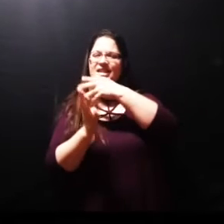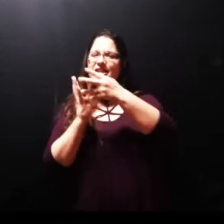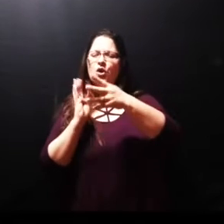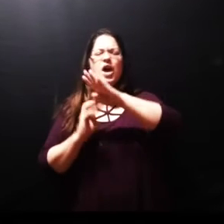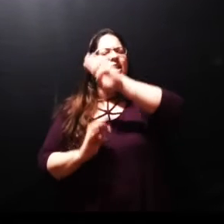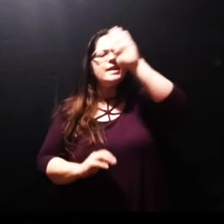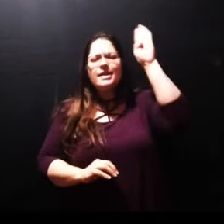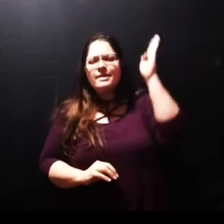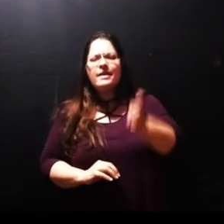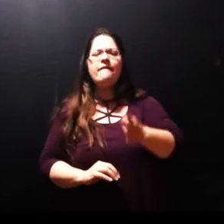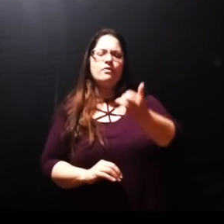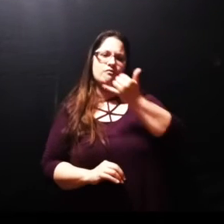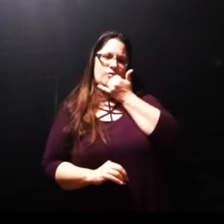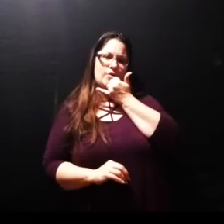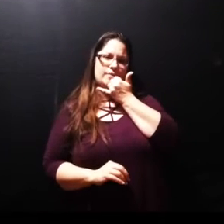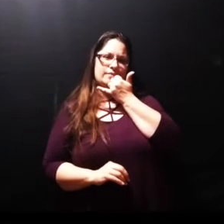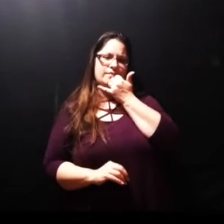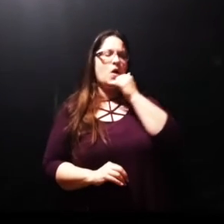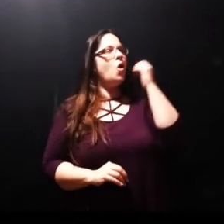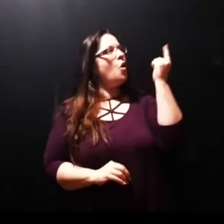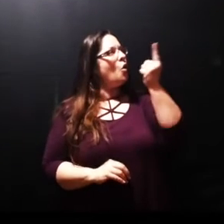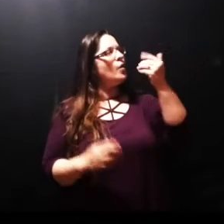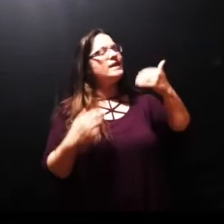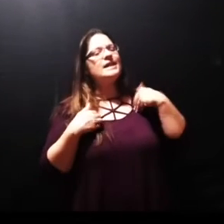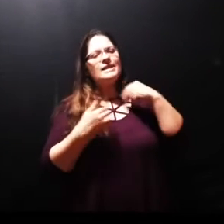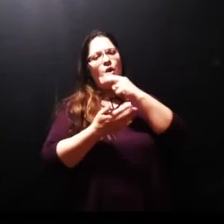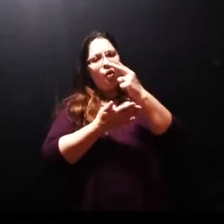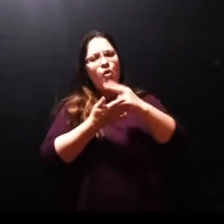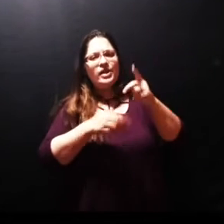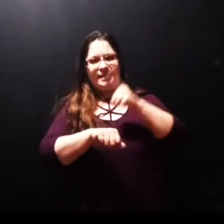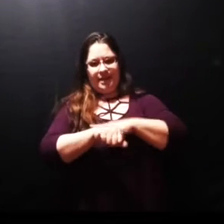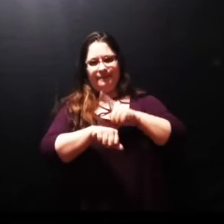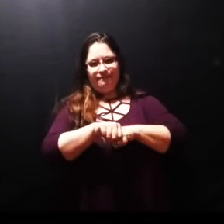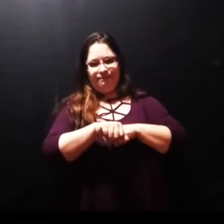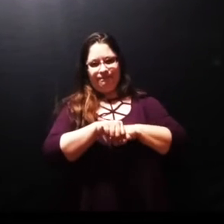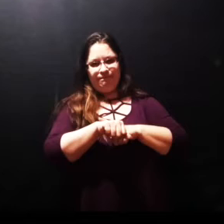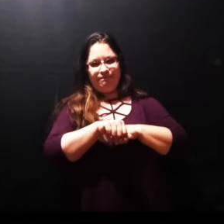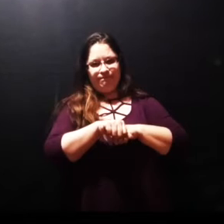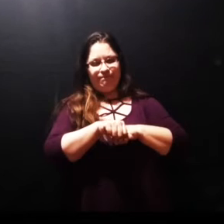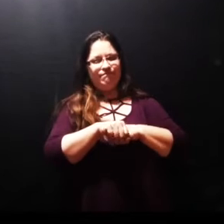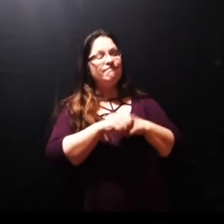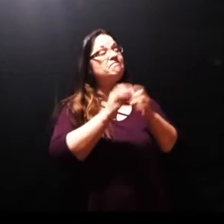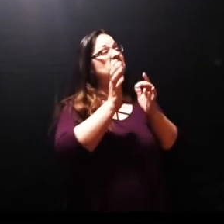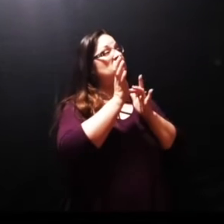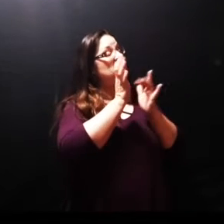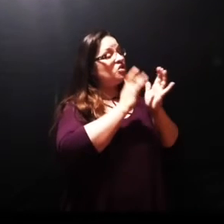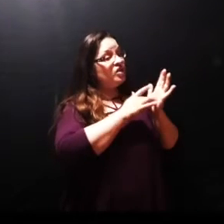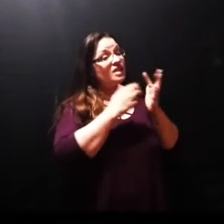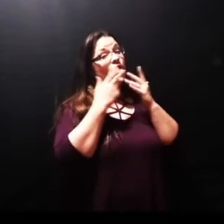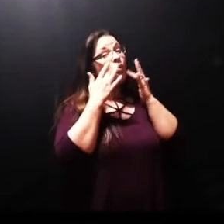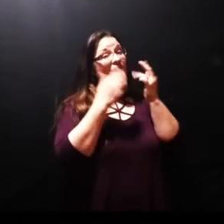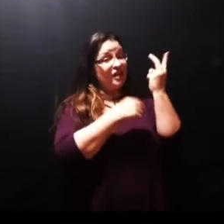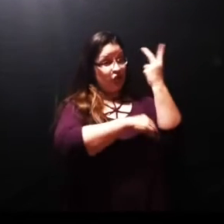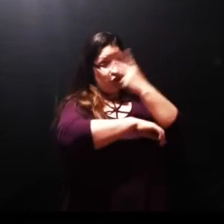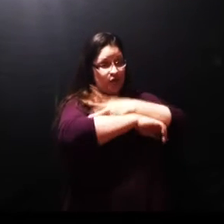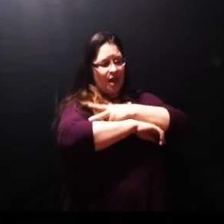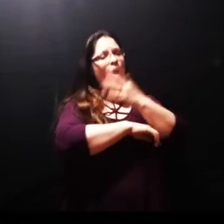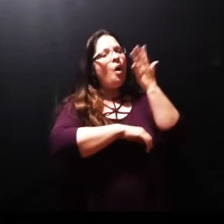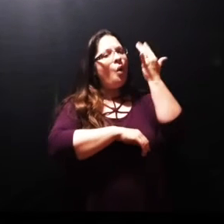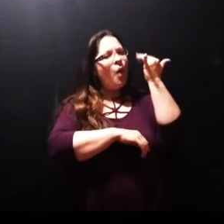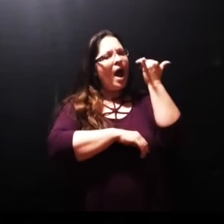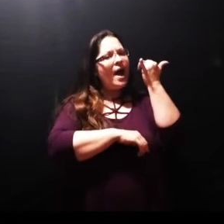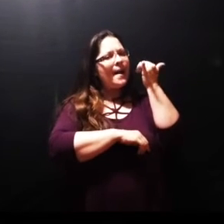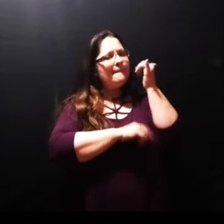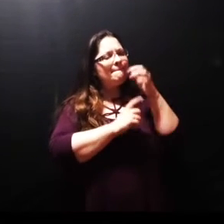never wrong there's a holy reason in God's timetable that Jesus waited two days in this event of